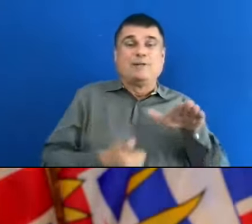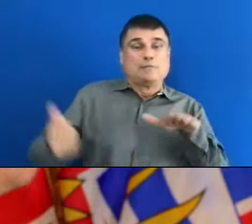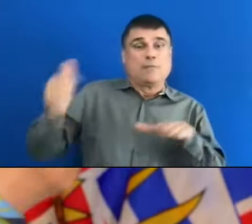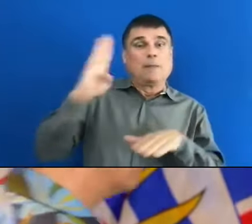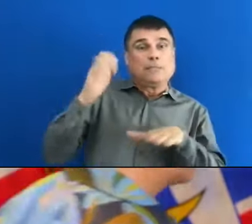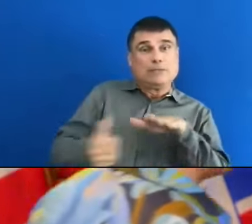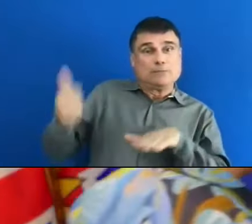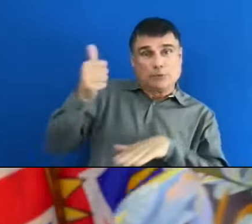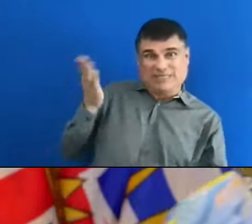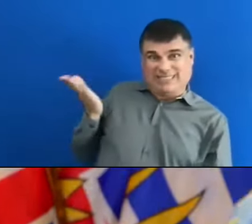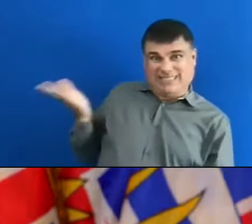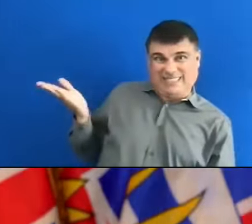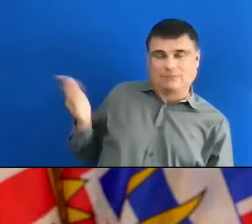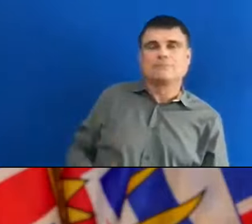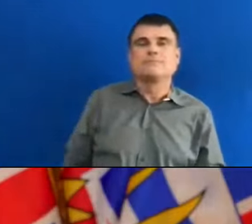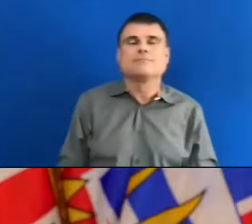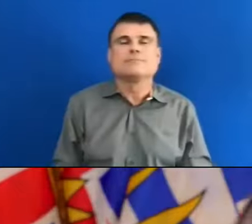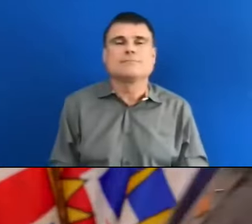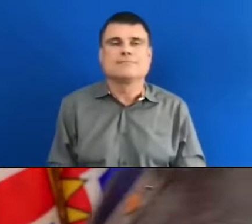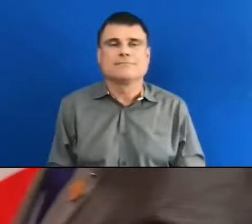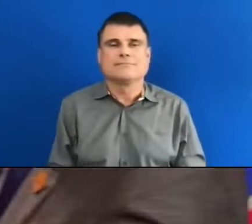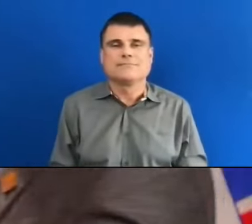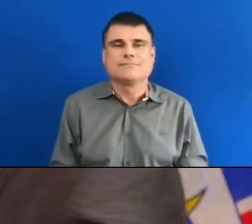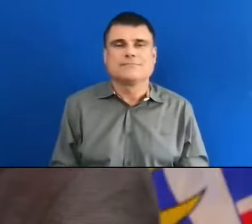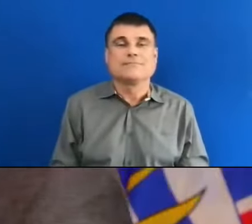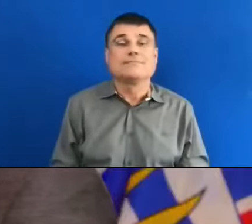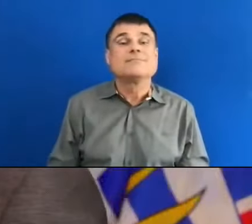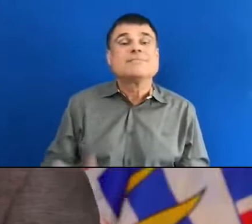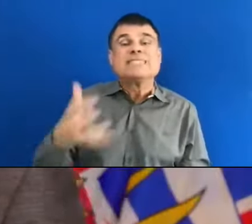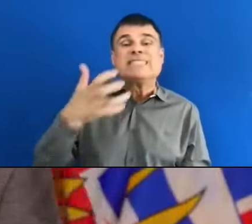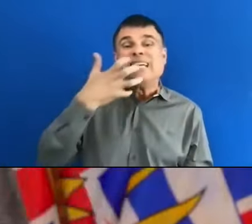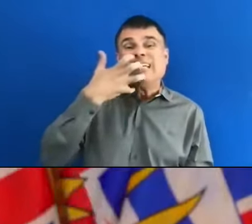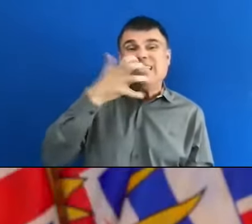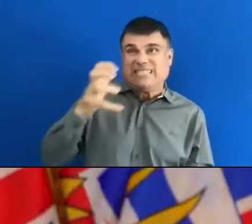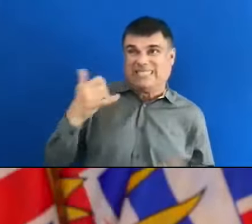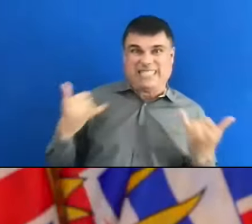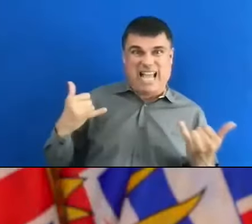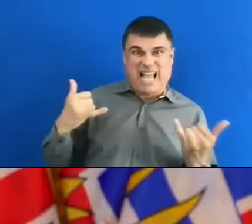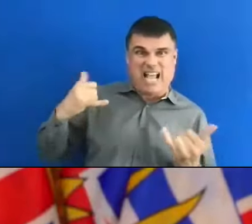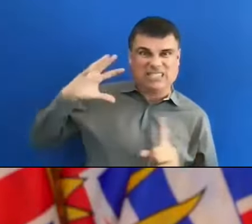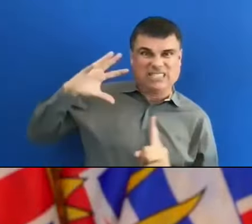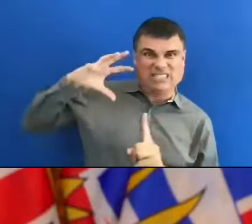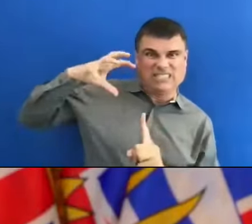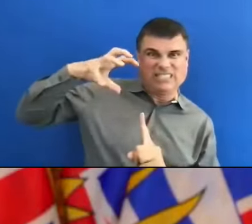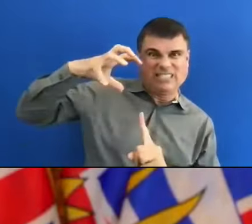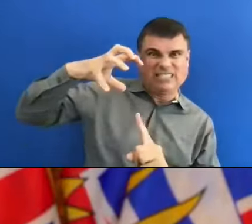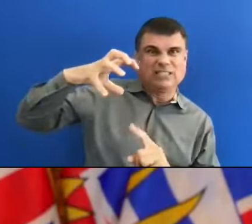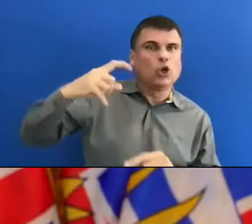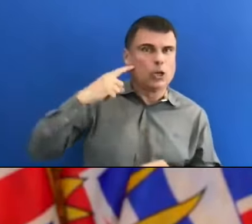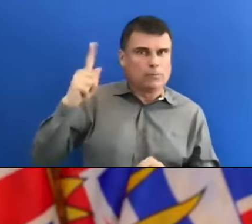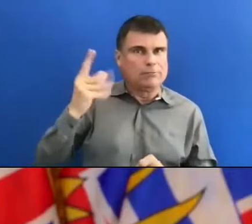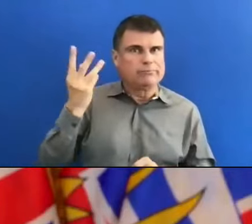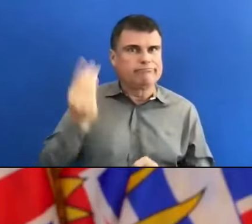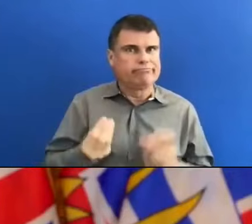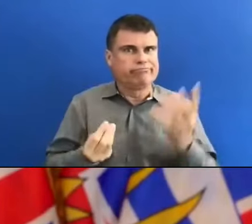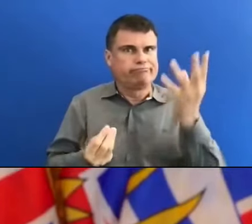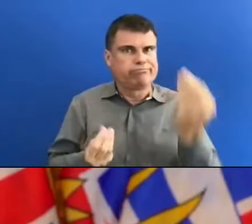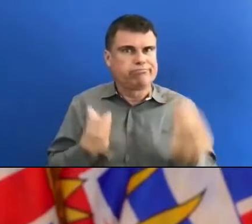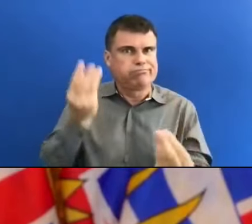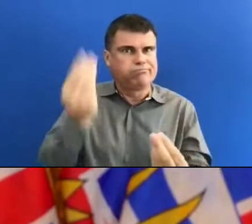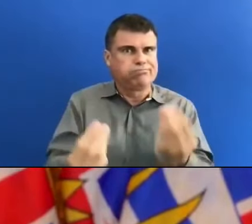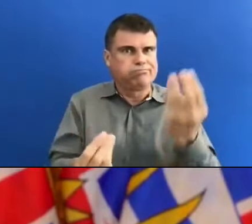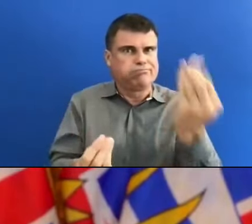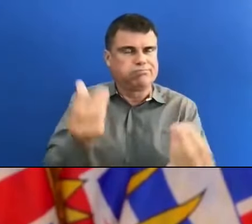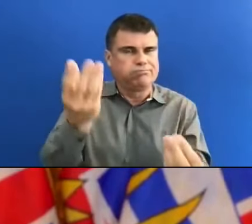hearing that there could be possibly dozens of deaths that are attributed or factor in the heat wave as part of